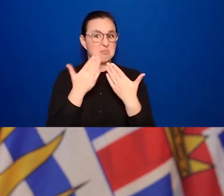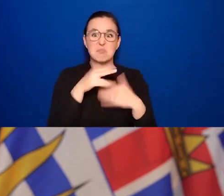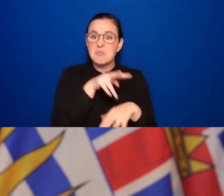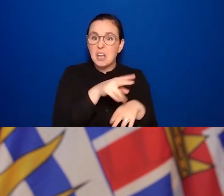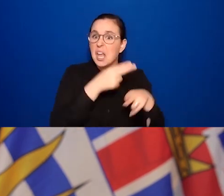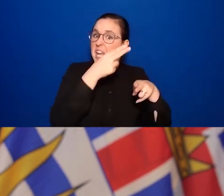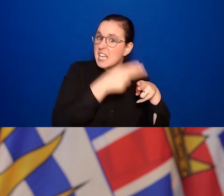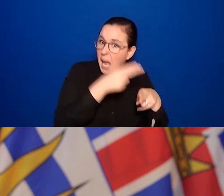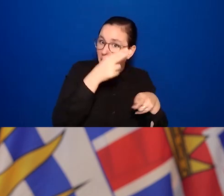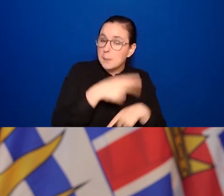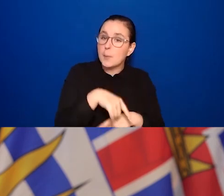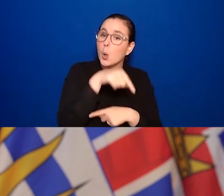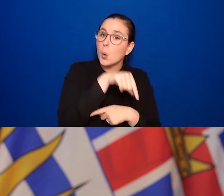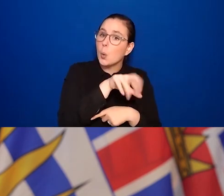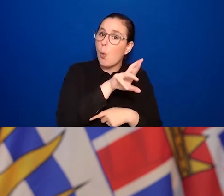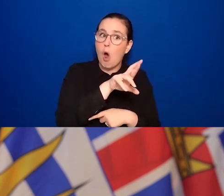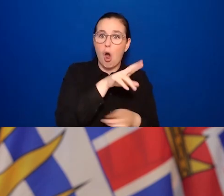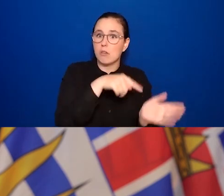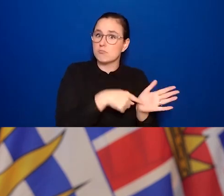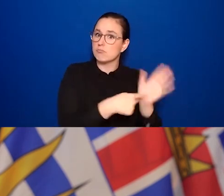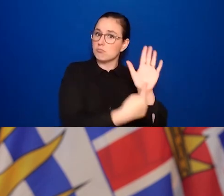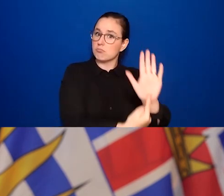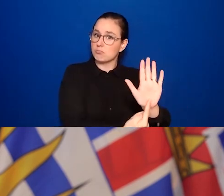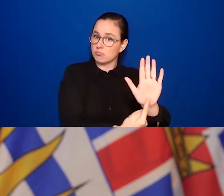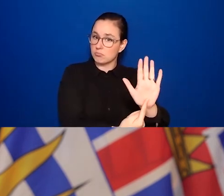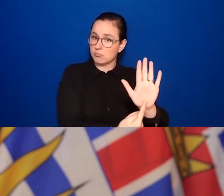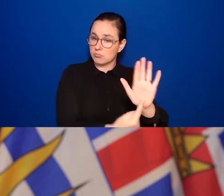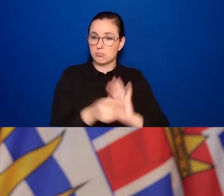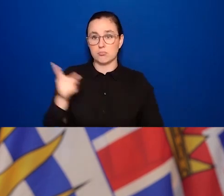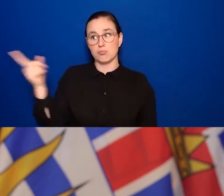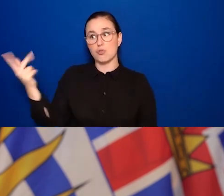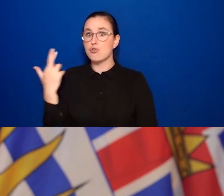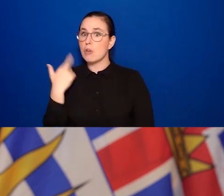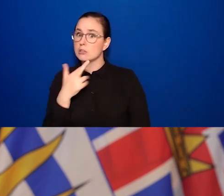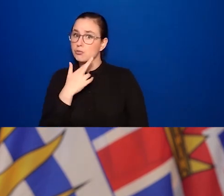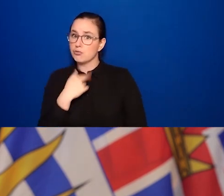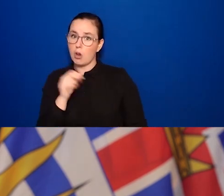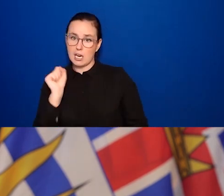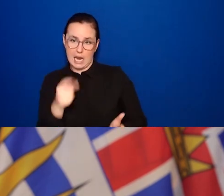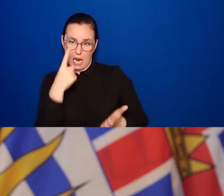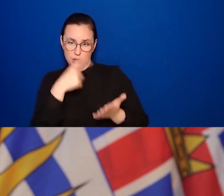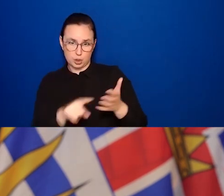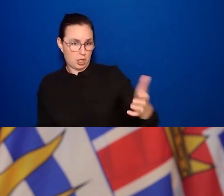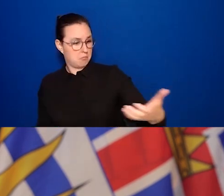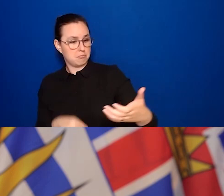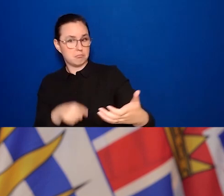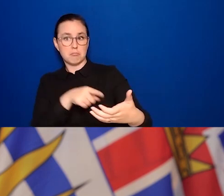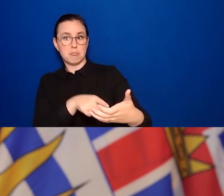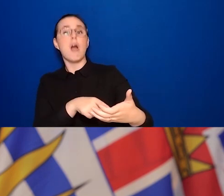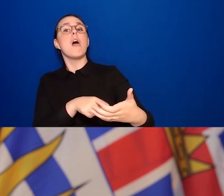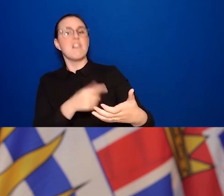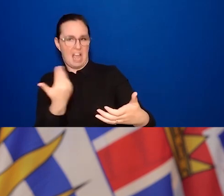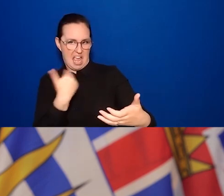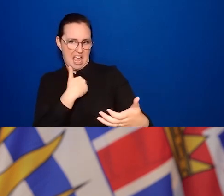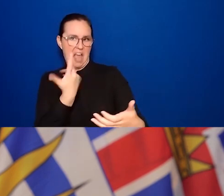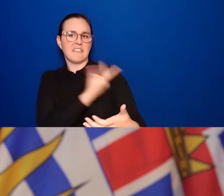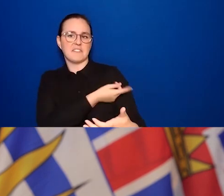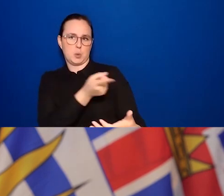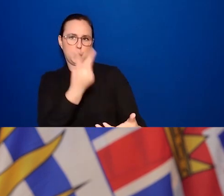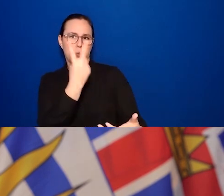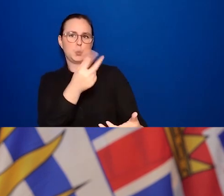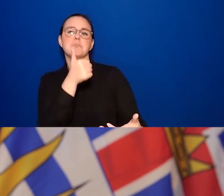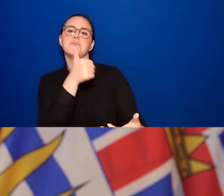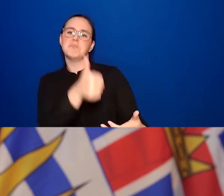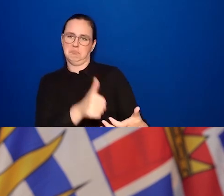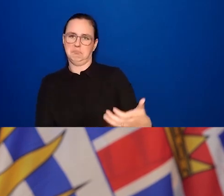information that allows a business to verify whether you've been vaccinated or not. It's important that the website